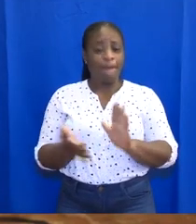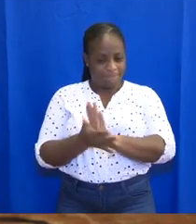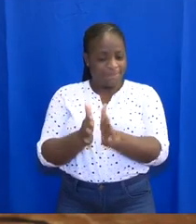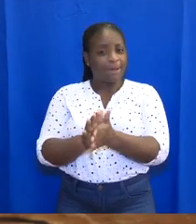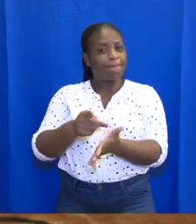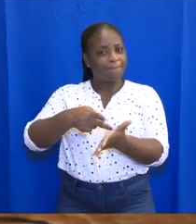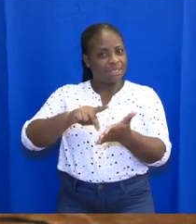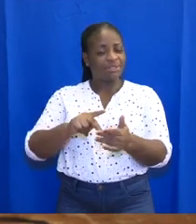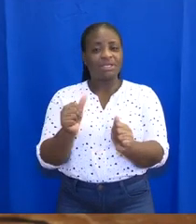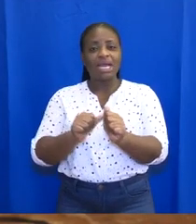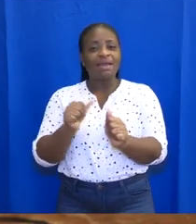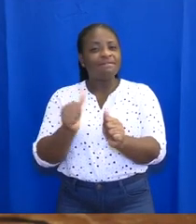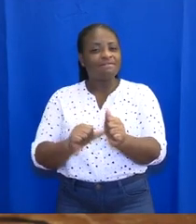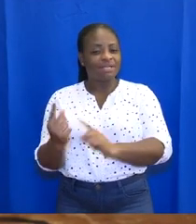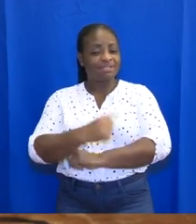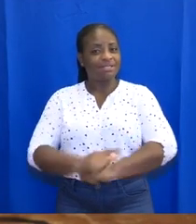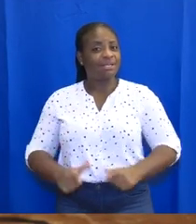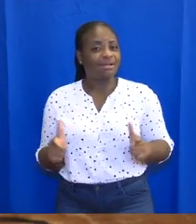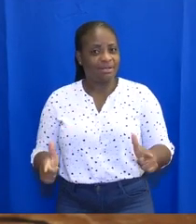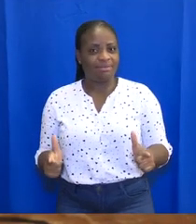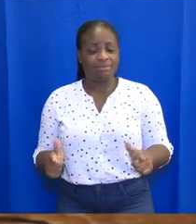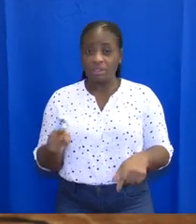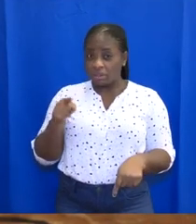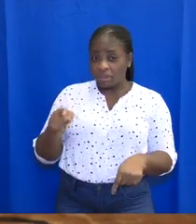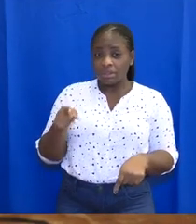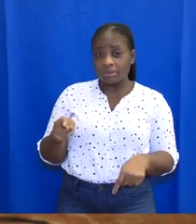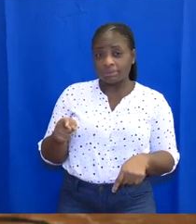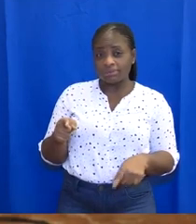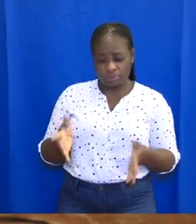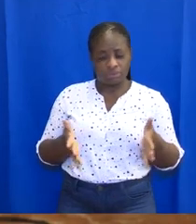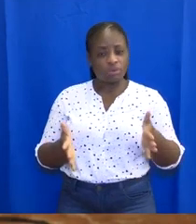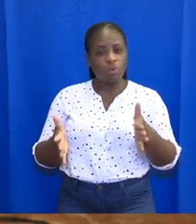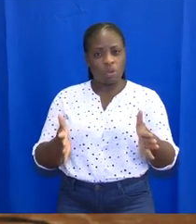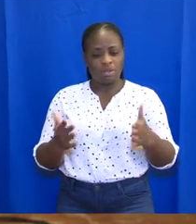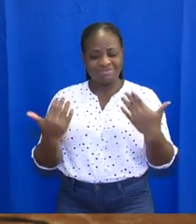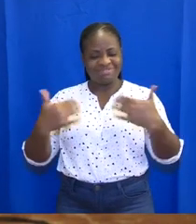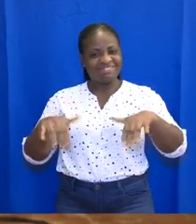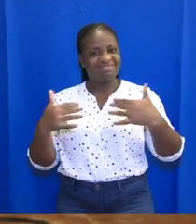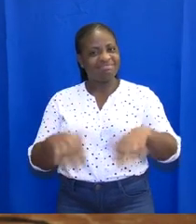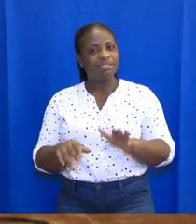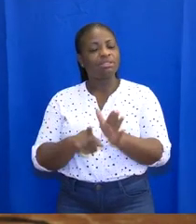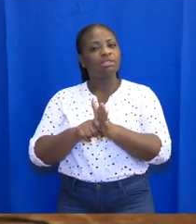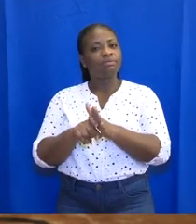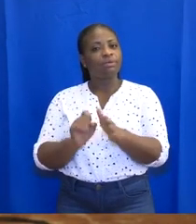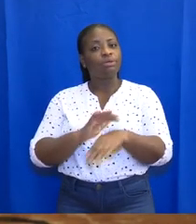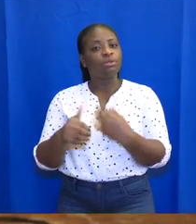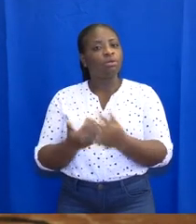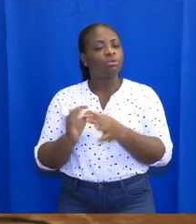part of our daily routines. That is the way to eliminate the virus altogether.